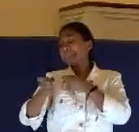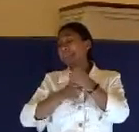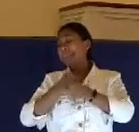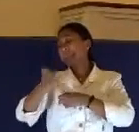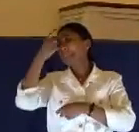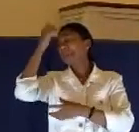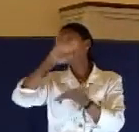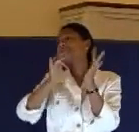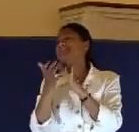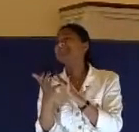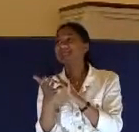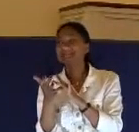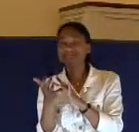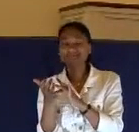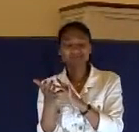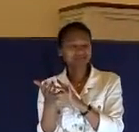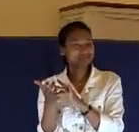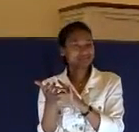for Jesus.